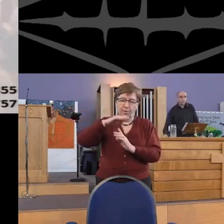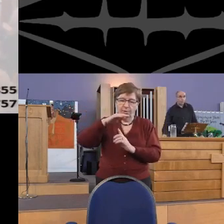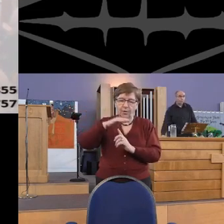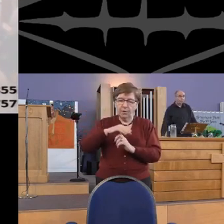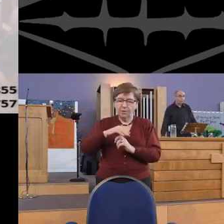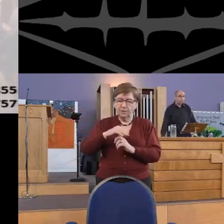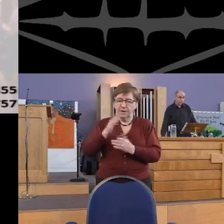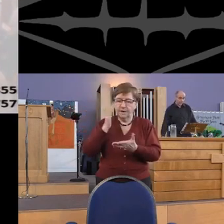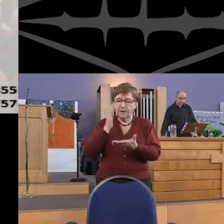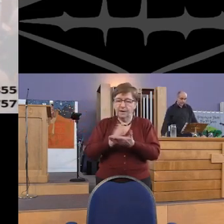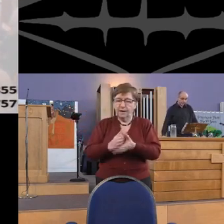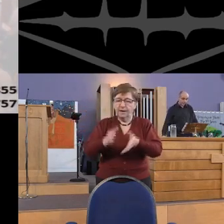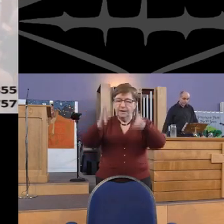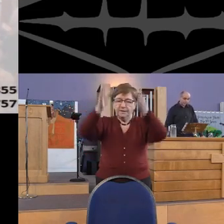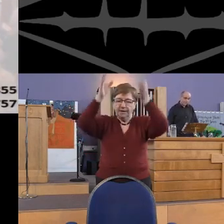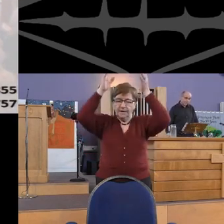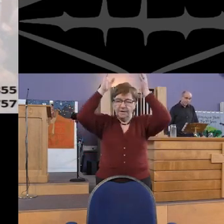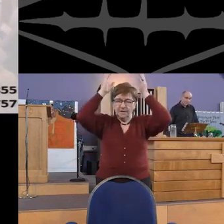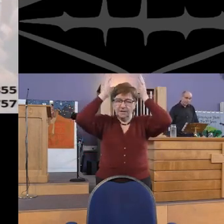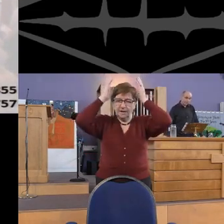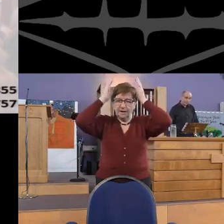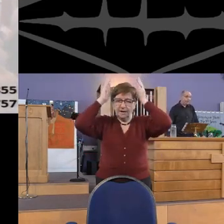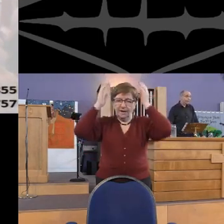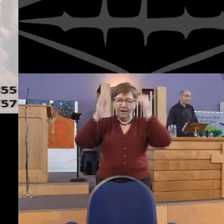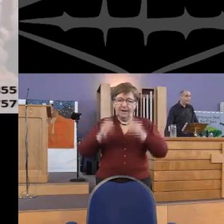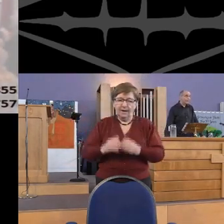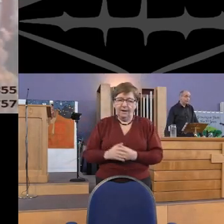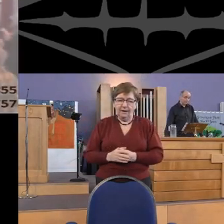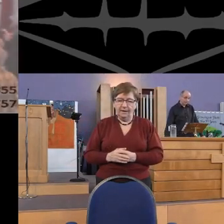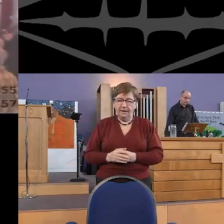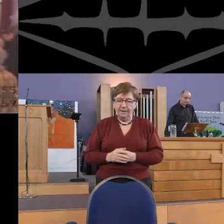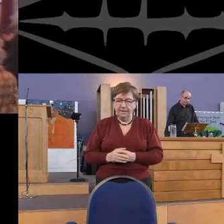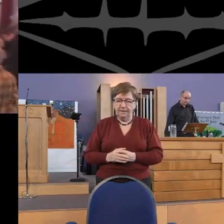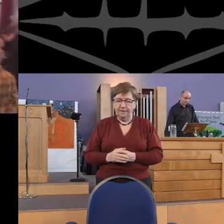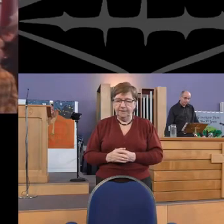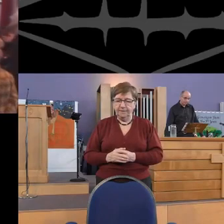the potent is King.